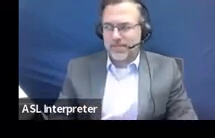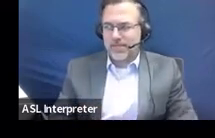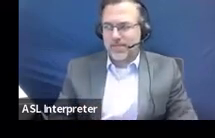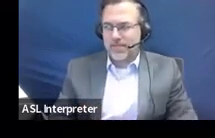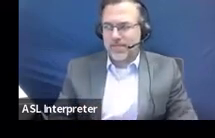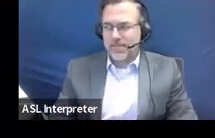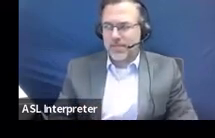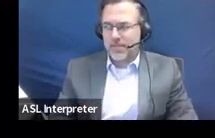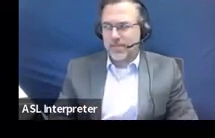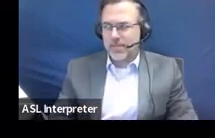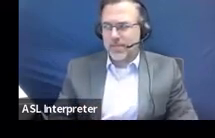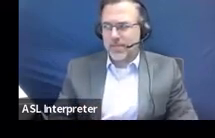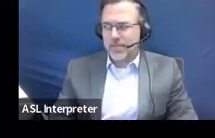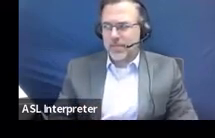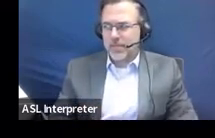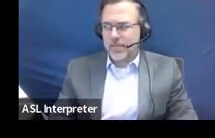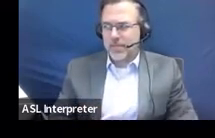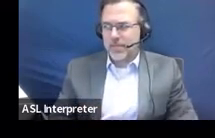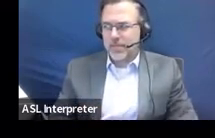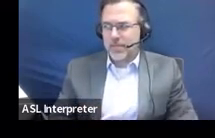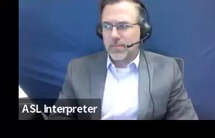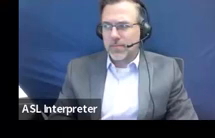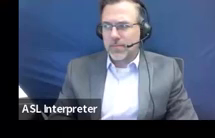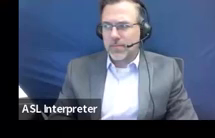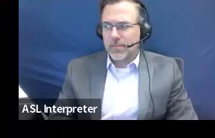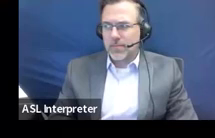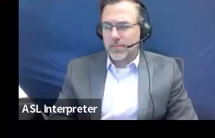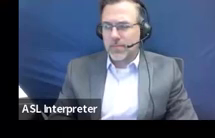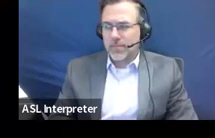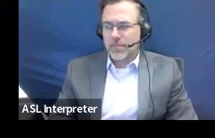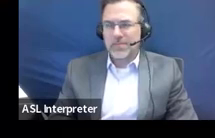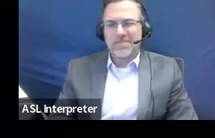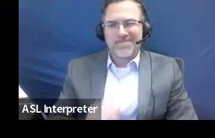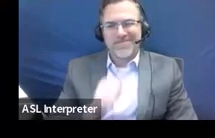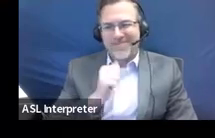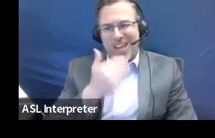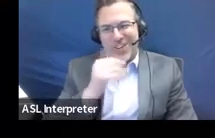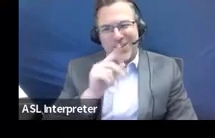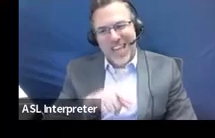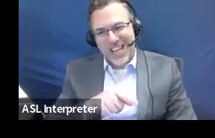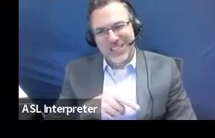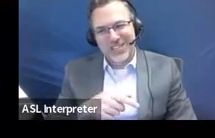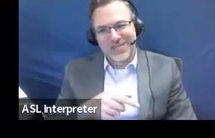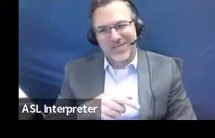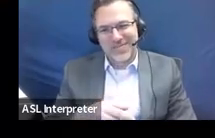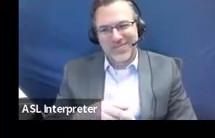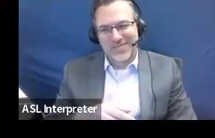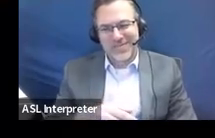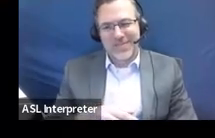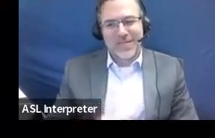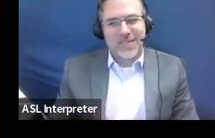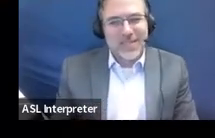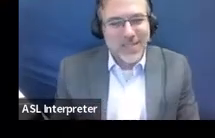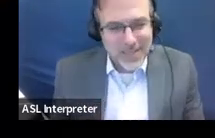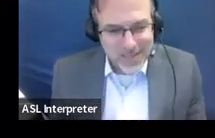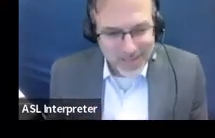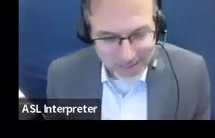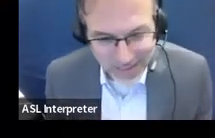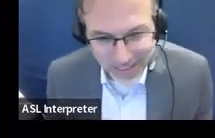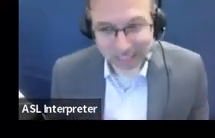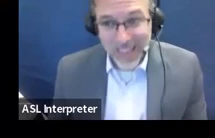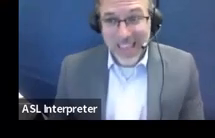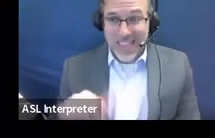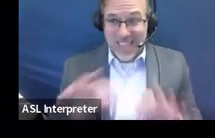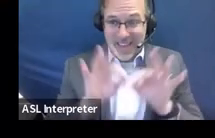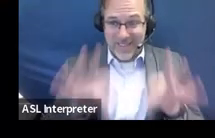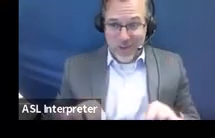Okay, thank you. Sorry, that's a that's not a very good answer. I don't feel like that. Okay, this is a really confusing form. It,